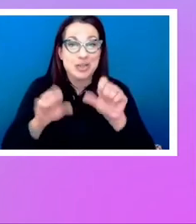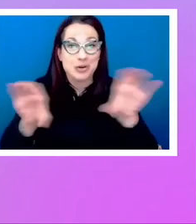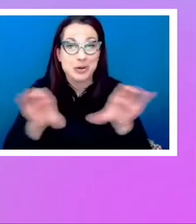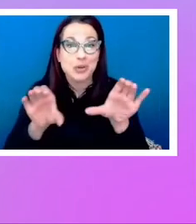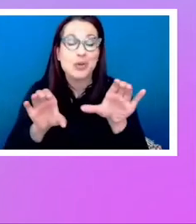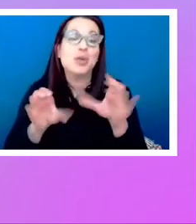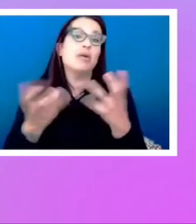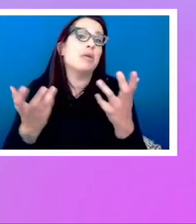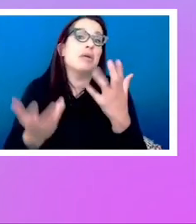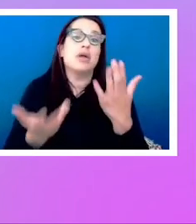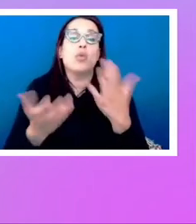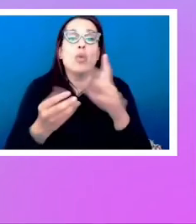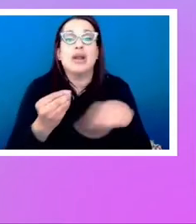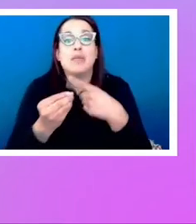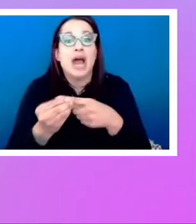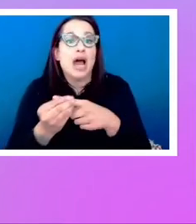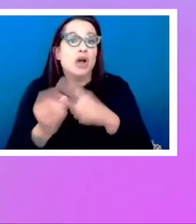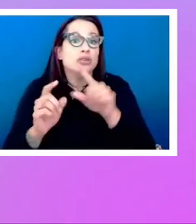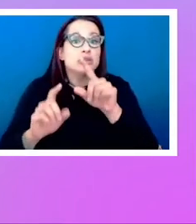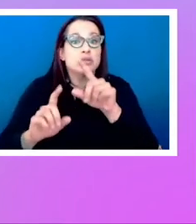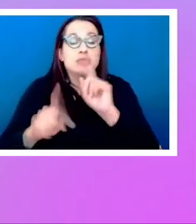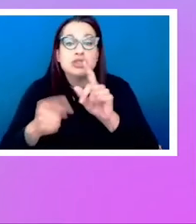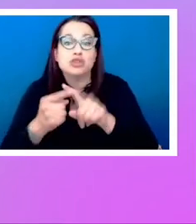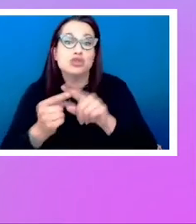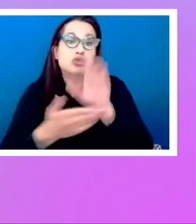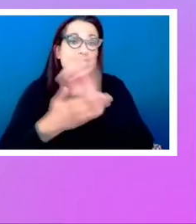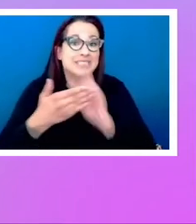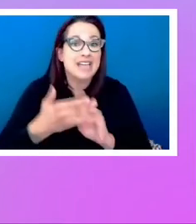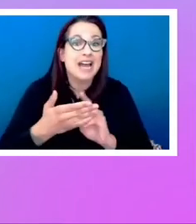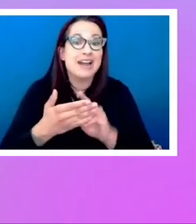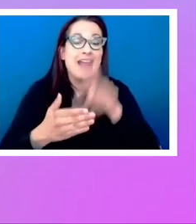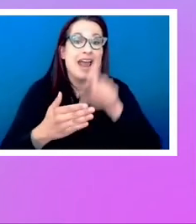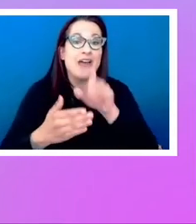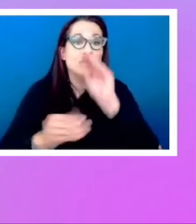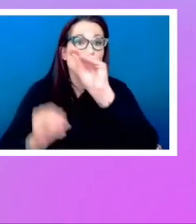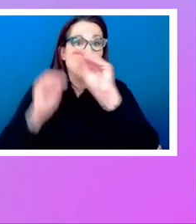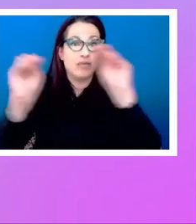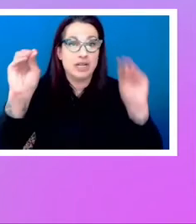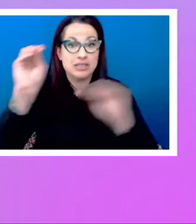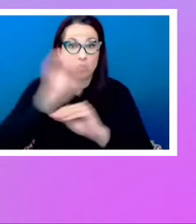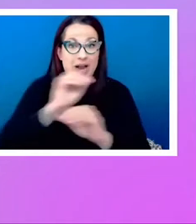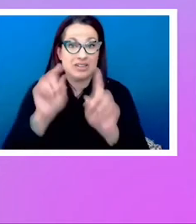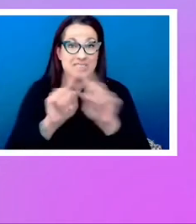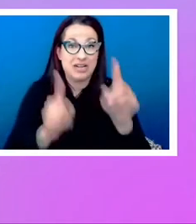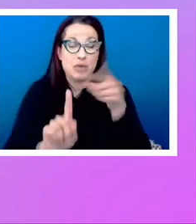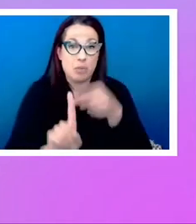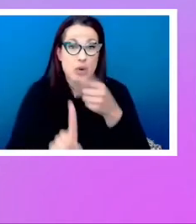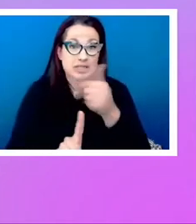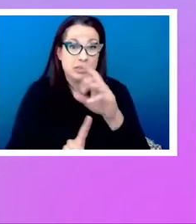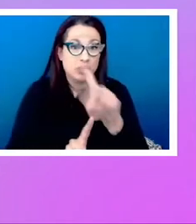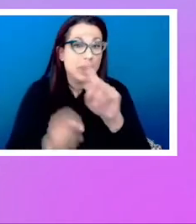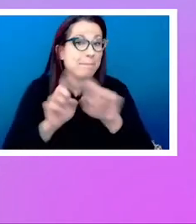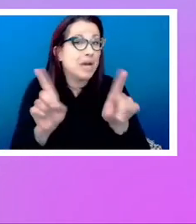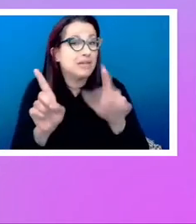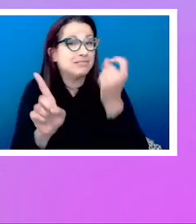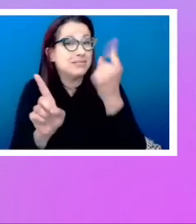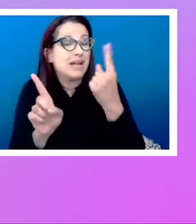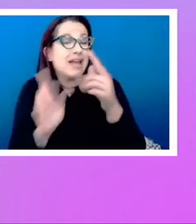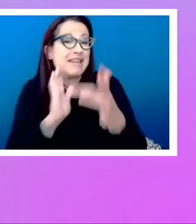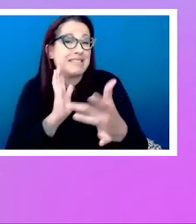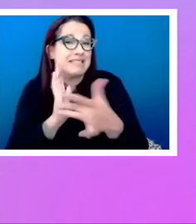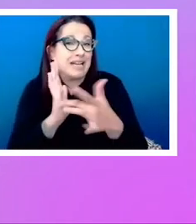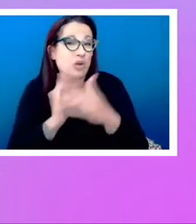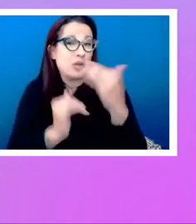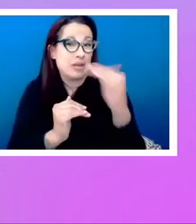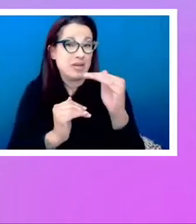responsive design, be able to move things around at different breakpoints. But the thing is, the technical limitation